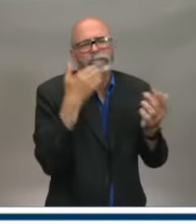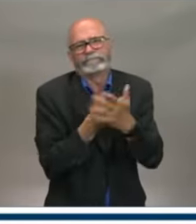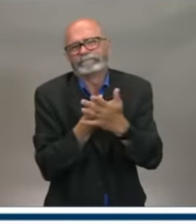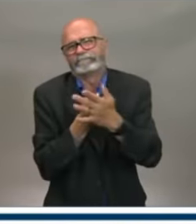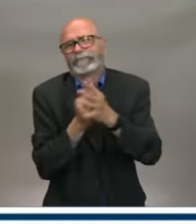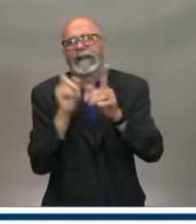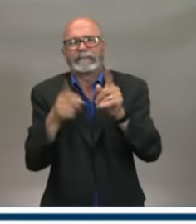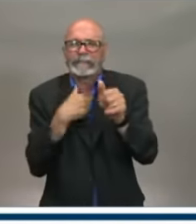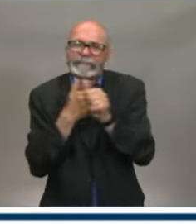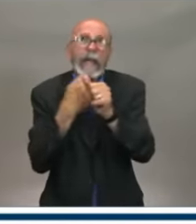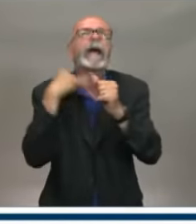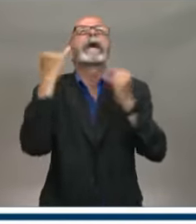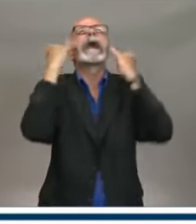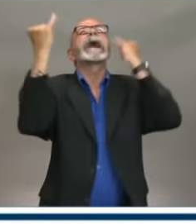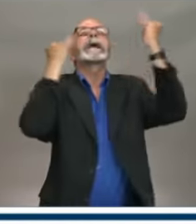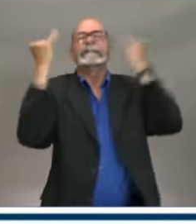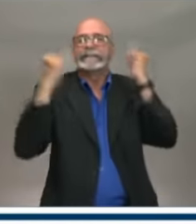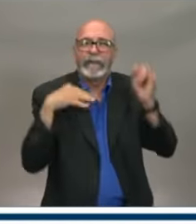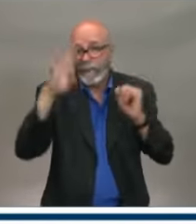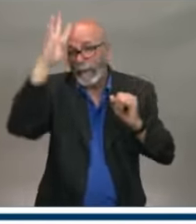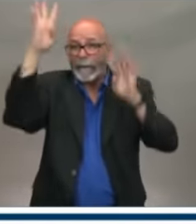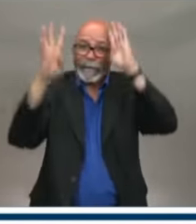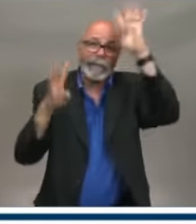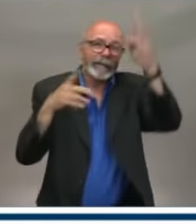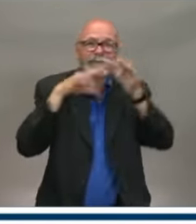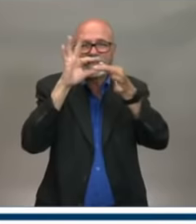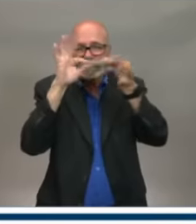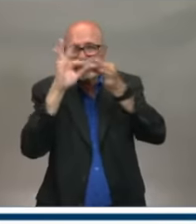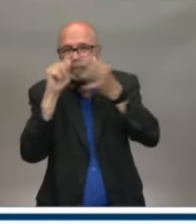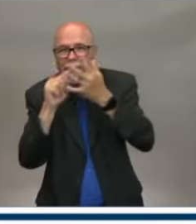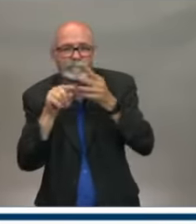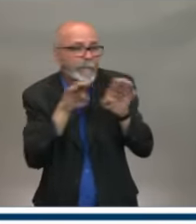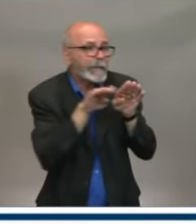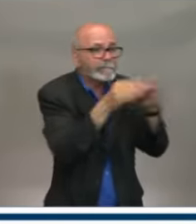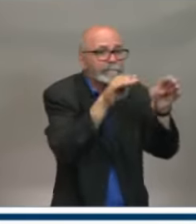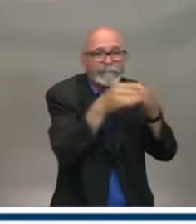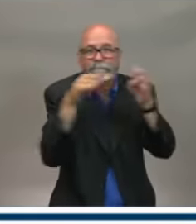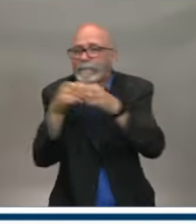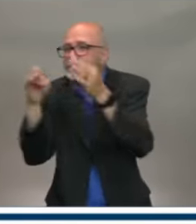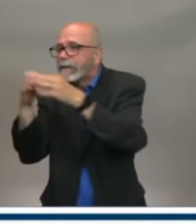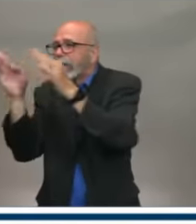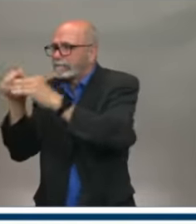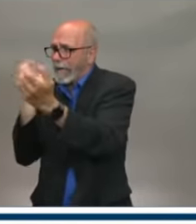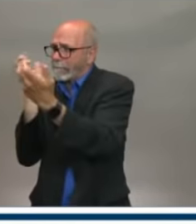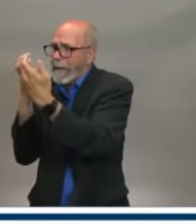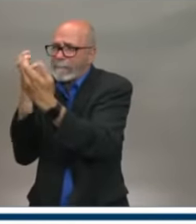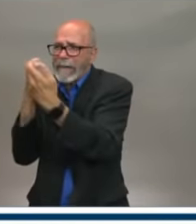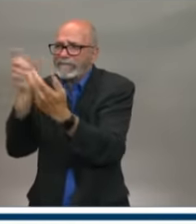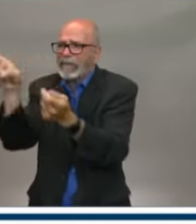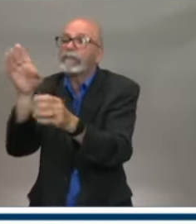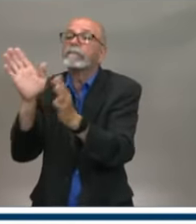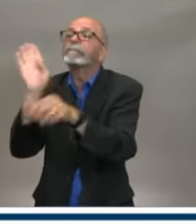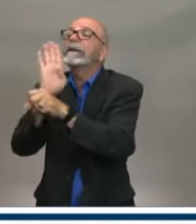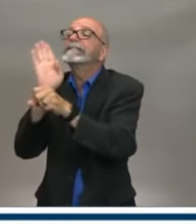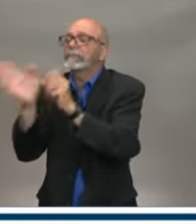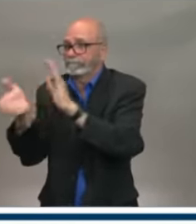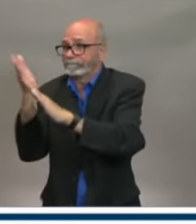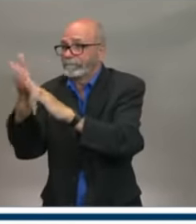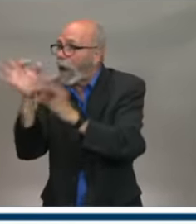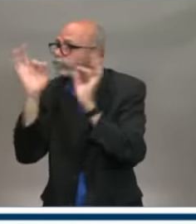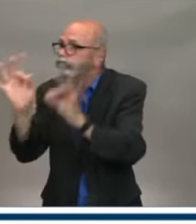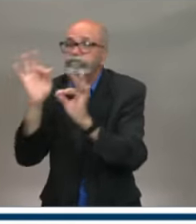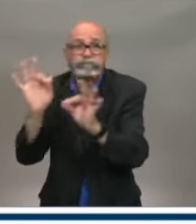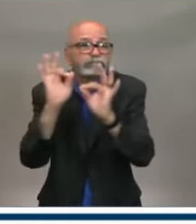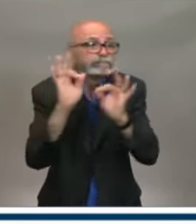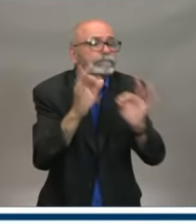and implement reopening plans that make sense for their business or their service they provide or the presence they